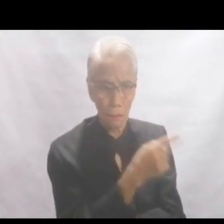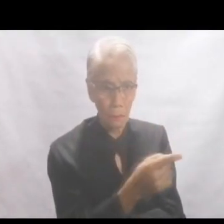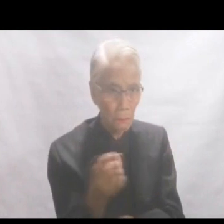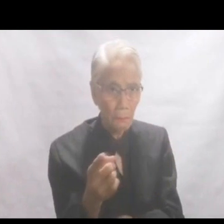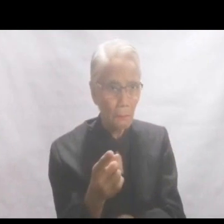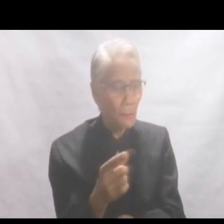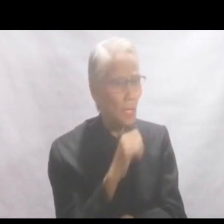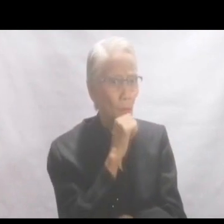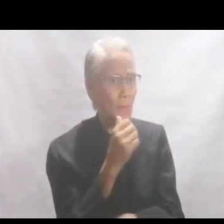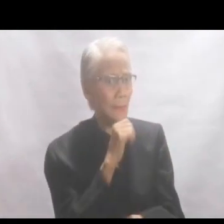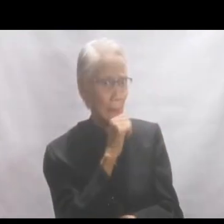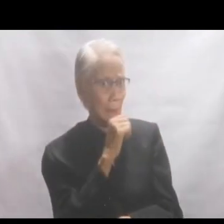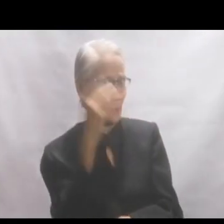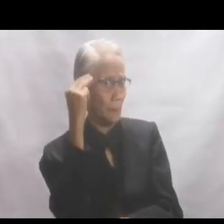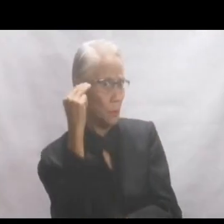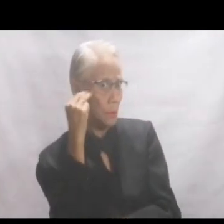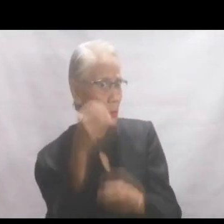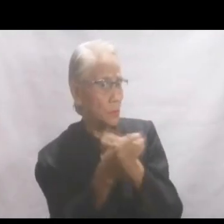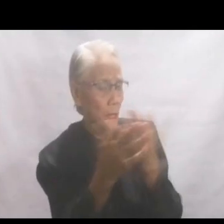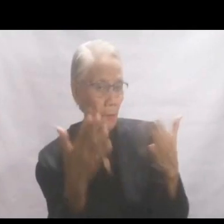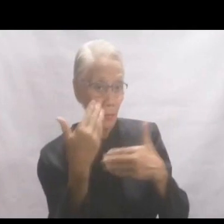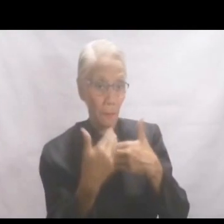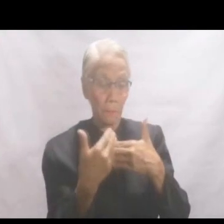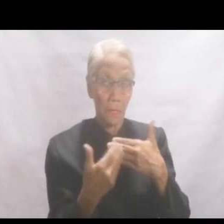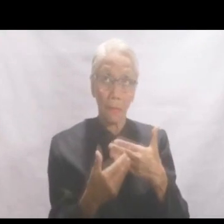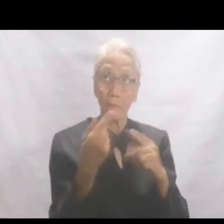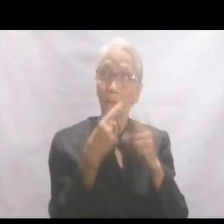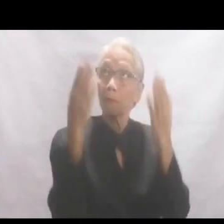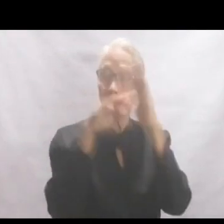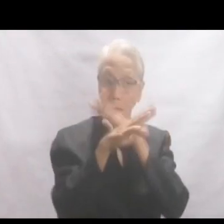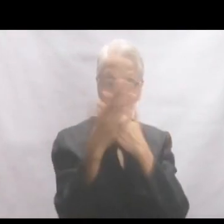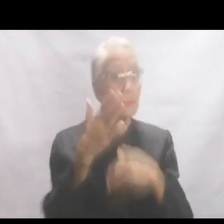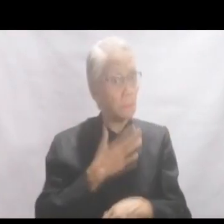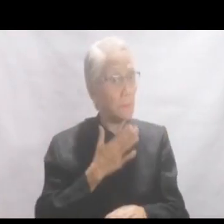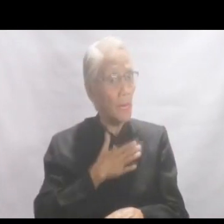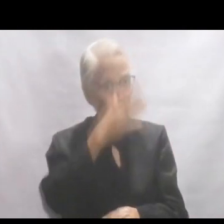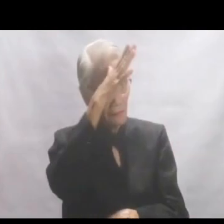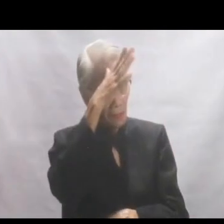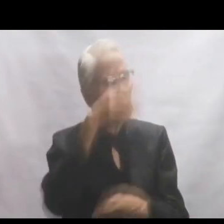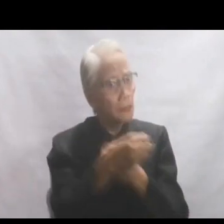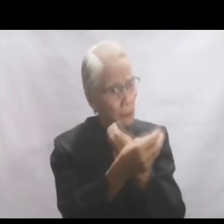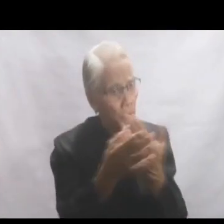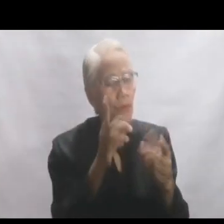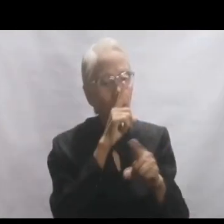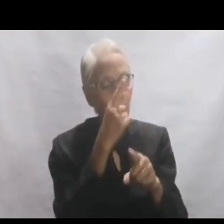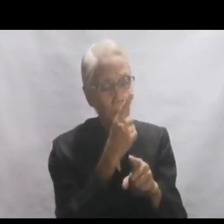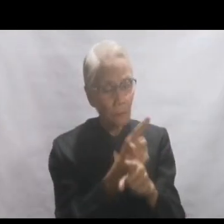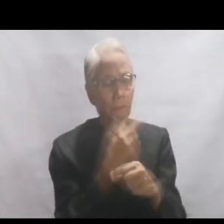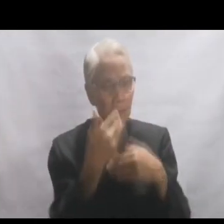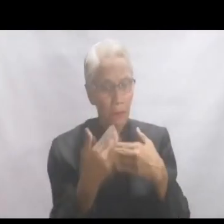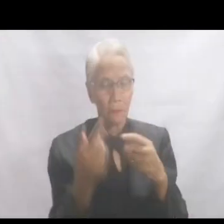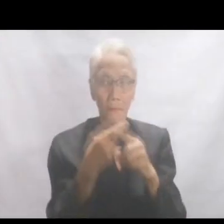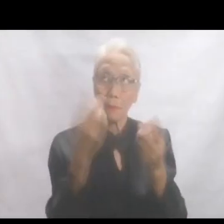you. It was not Moses who gave the bread from heaven. My Father gives you the true bread from heaven.